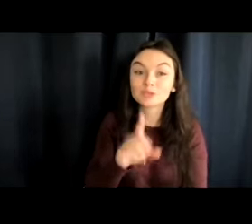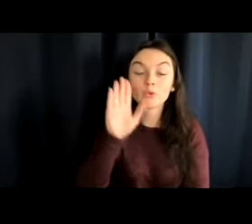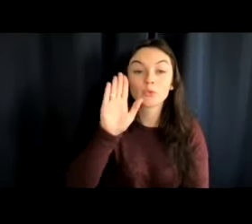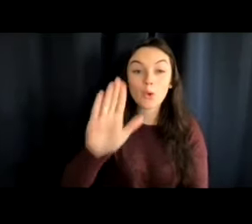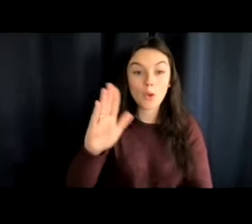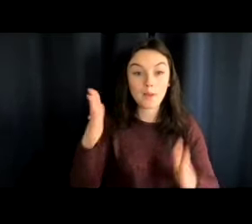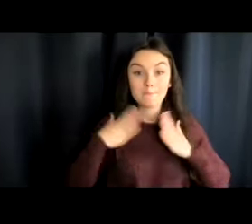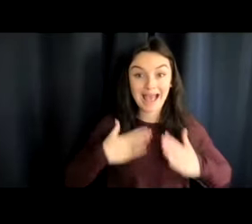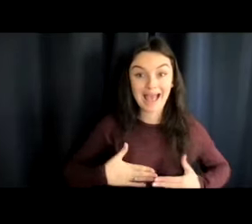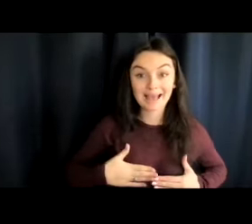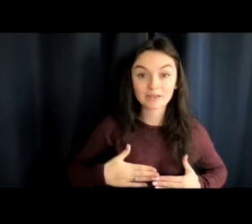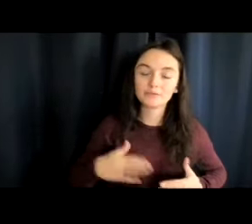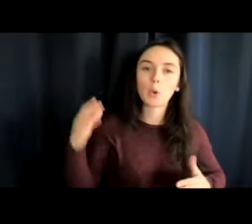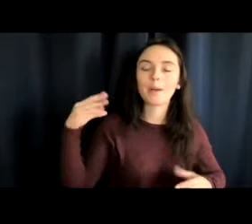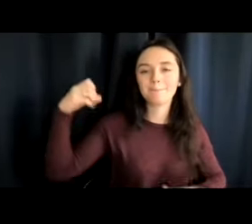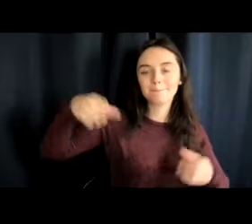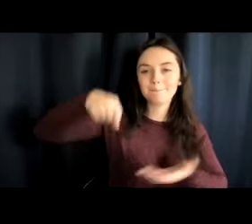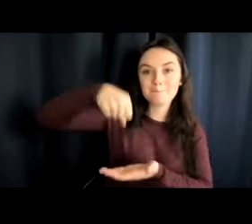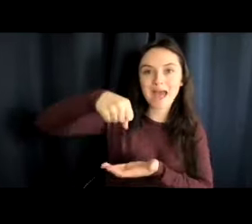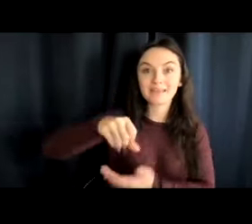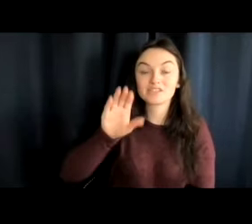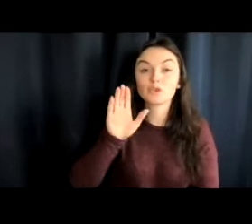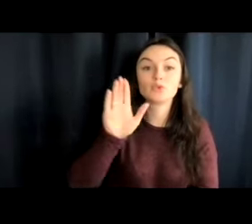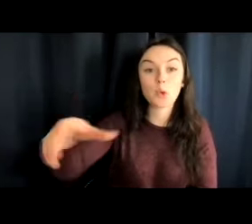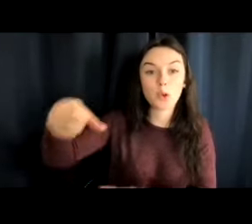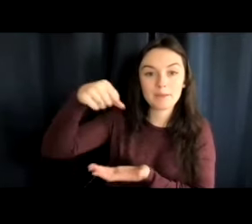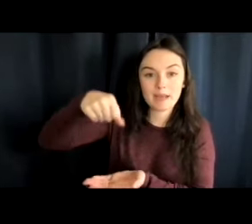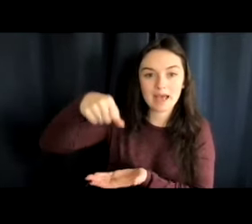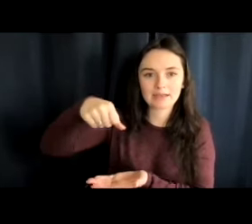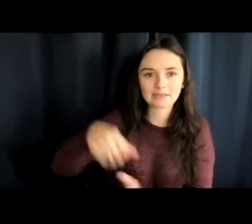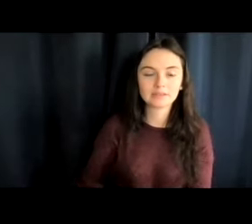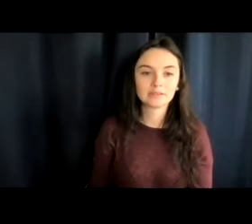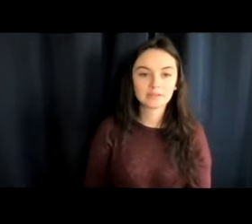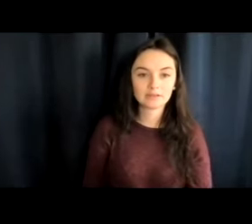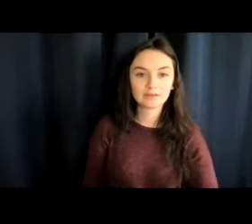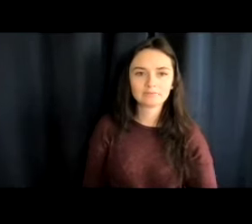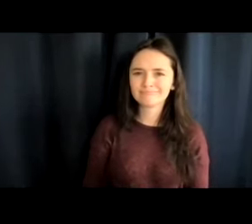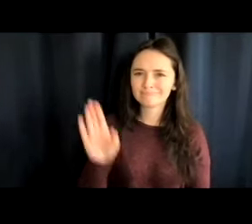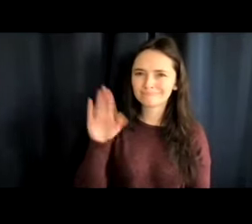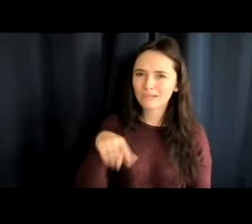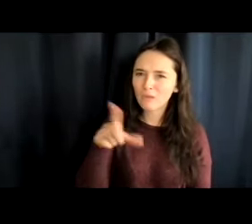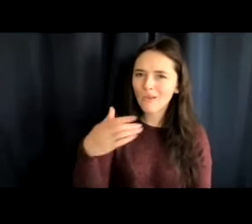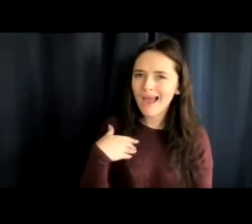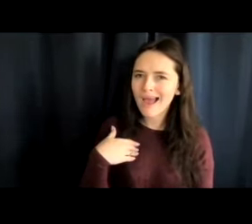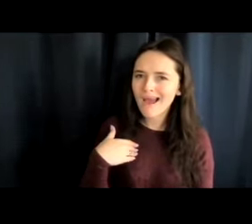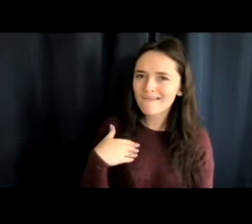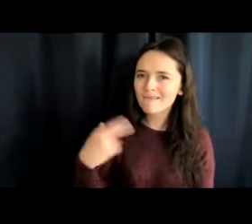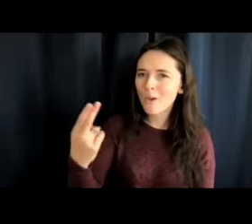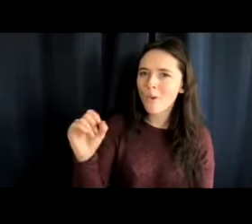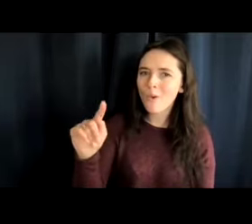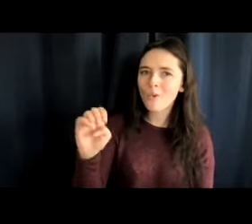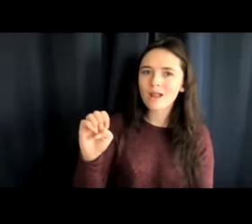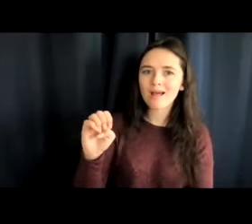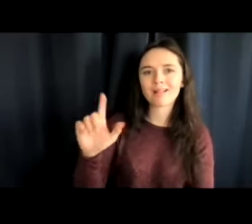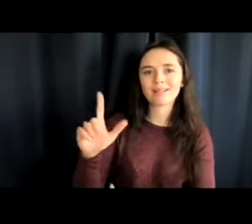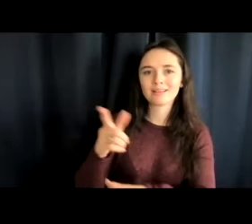your bag. Do you have the hostel reservations? The hotel reservations? Arf!